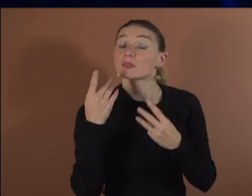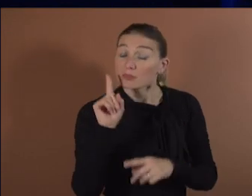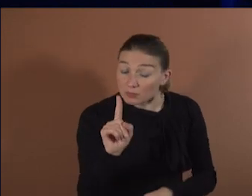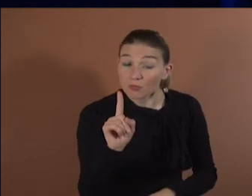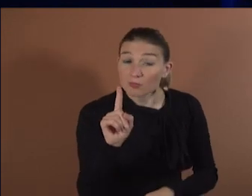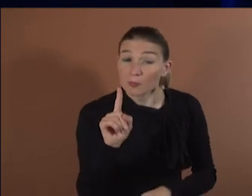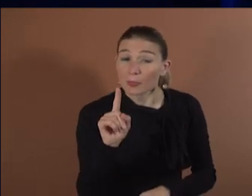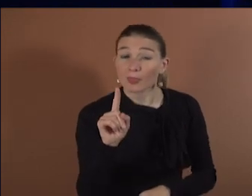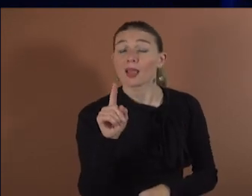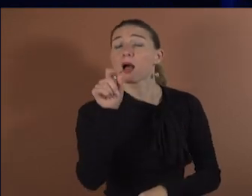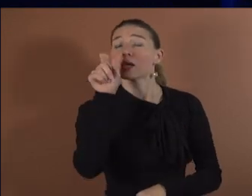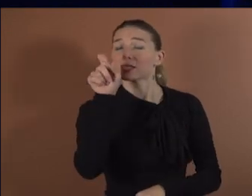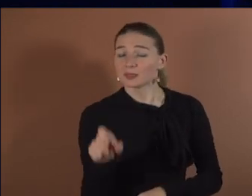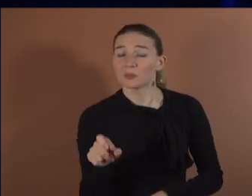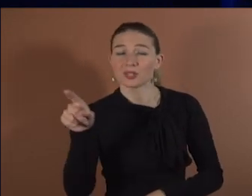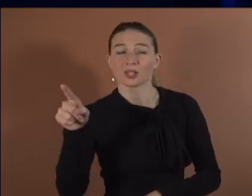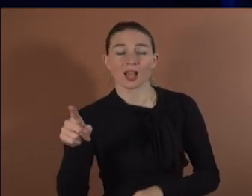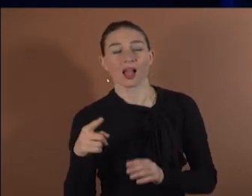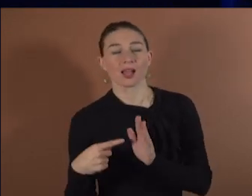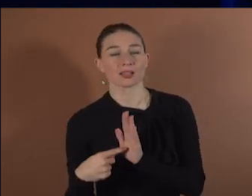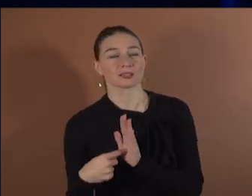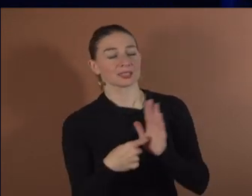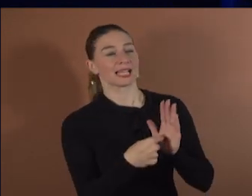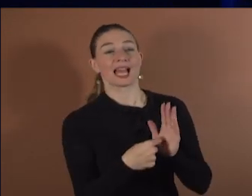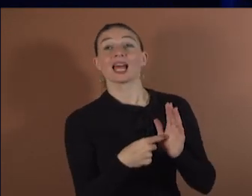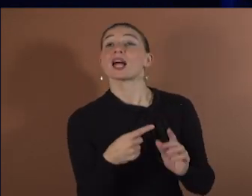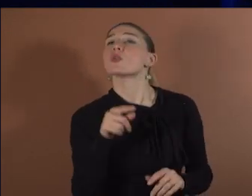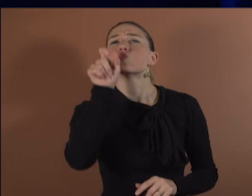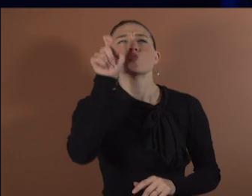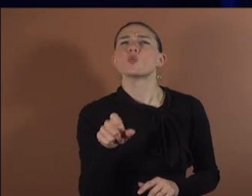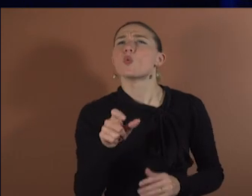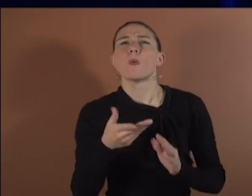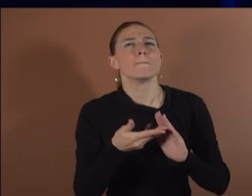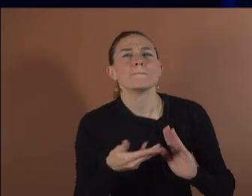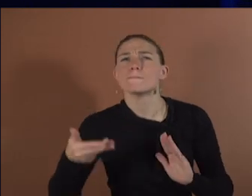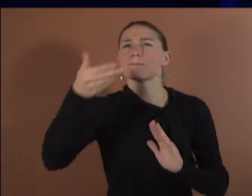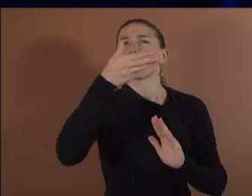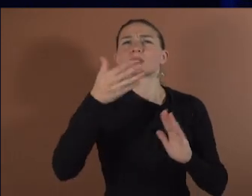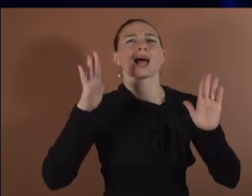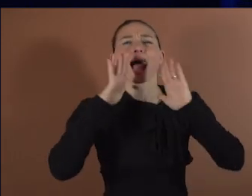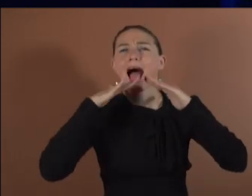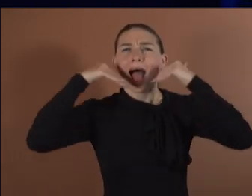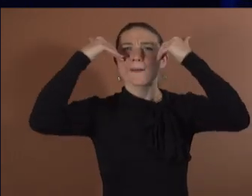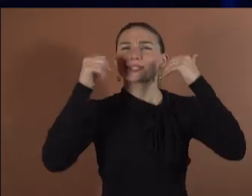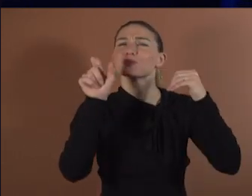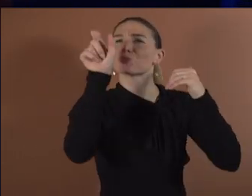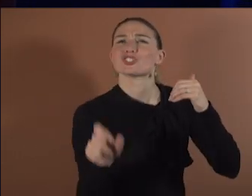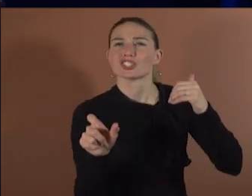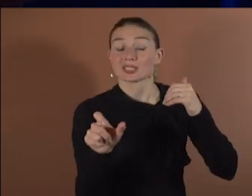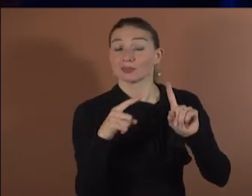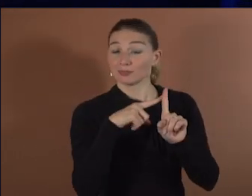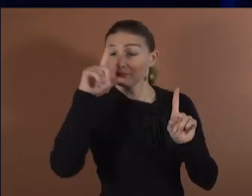the most happy person on the planet by popular media. So we put him in the MRI machine